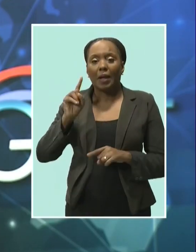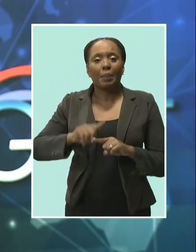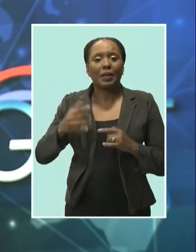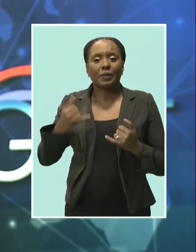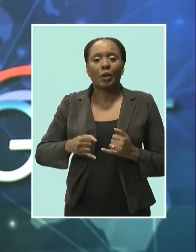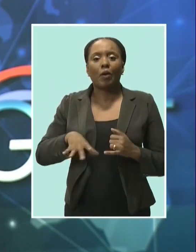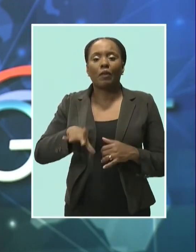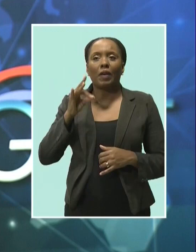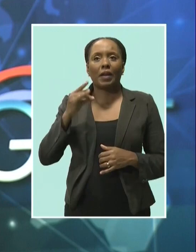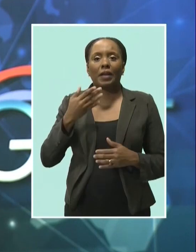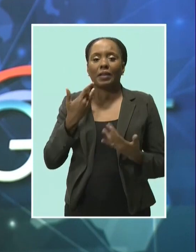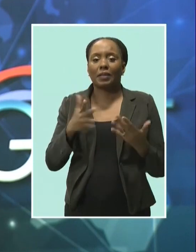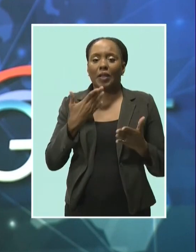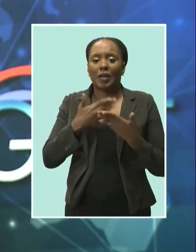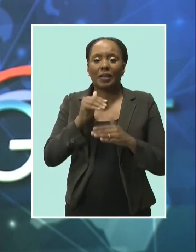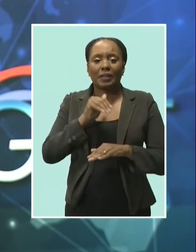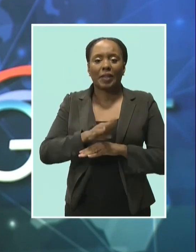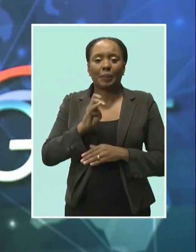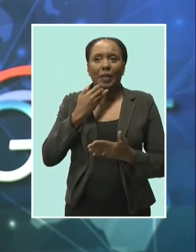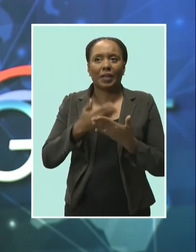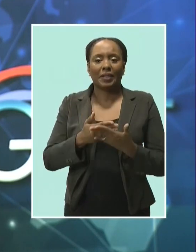news good night and be good